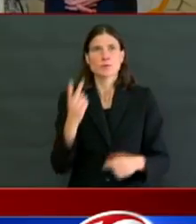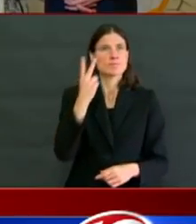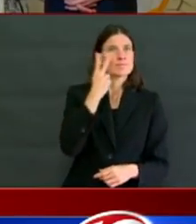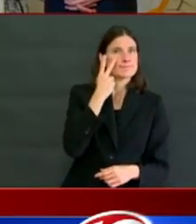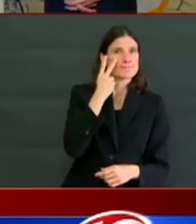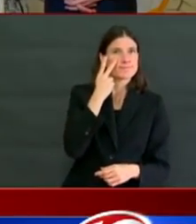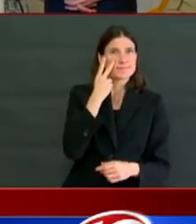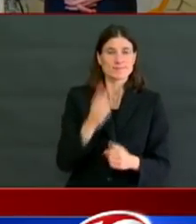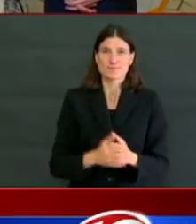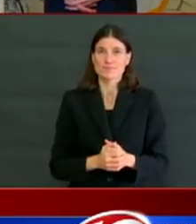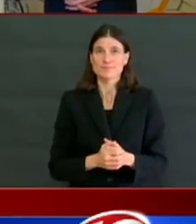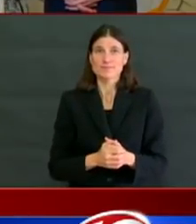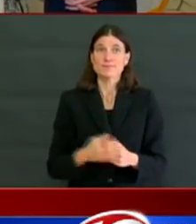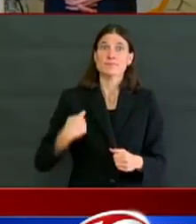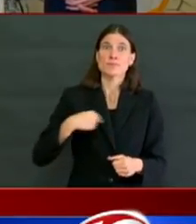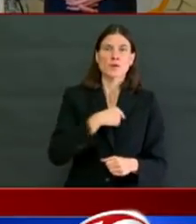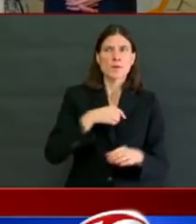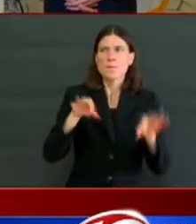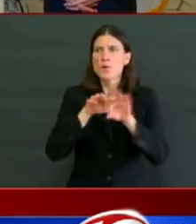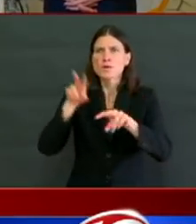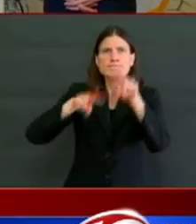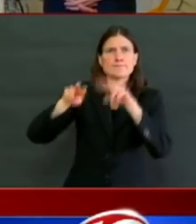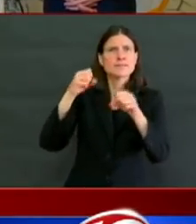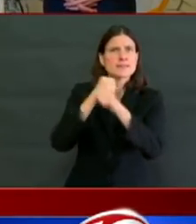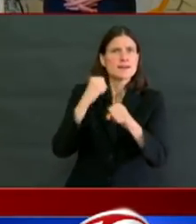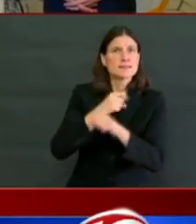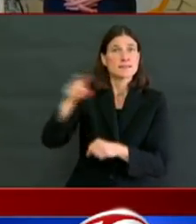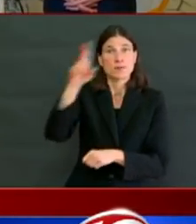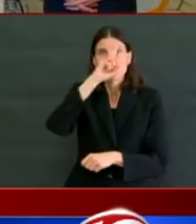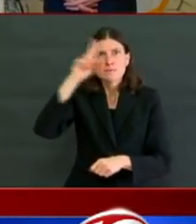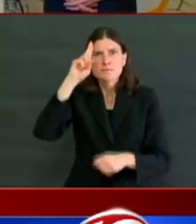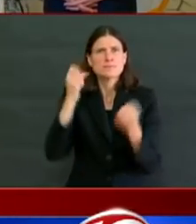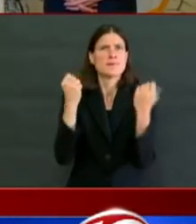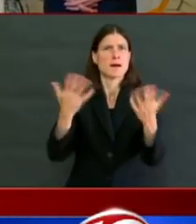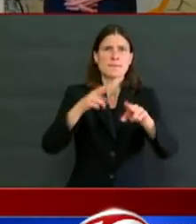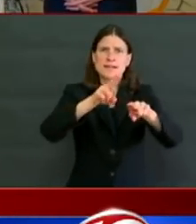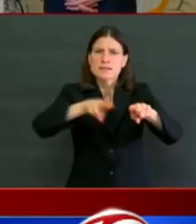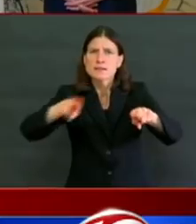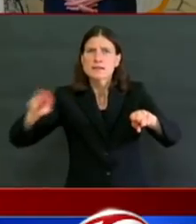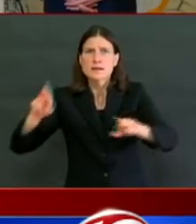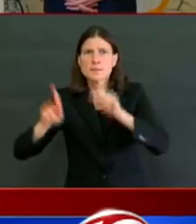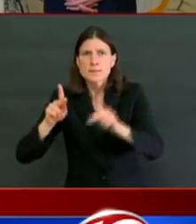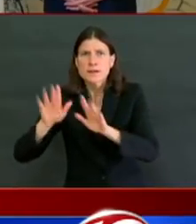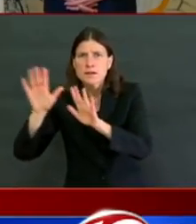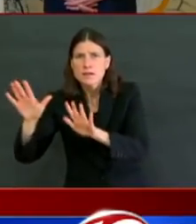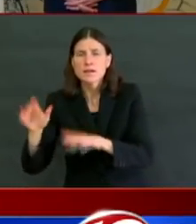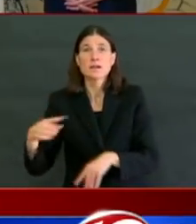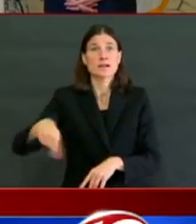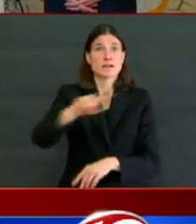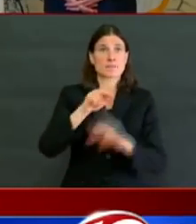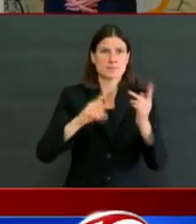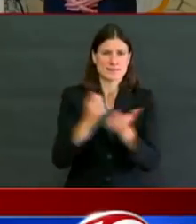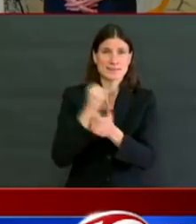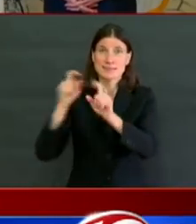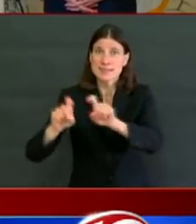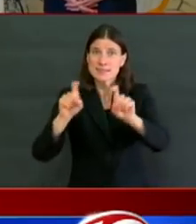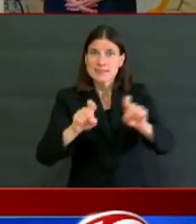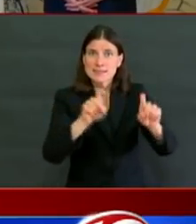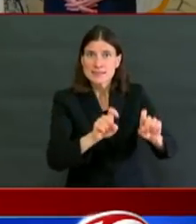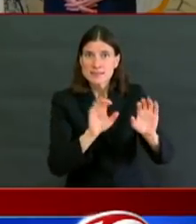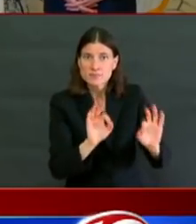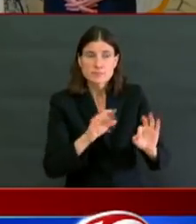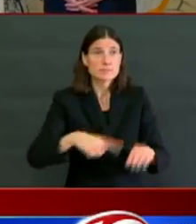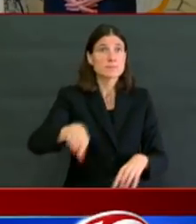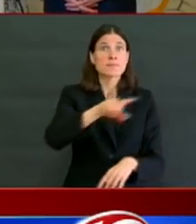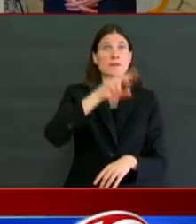It's also the ability of our system to deal with the crisis. Are we able to test everybody in